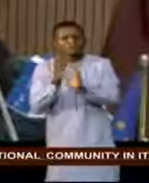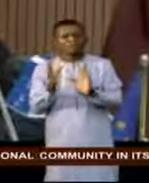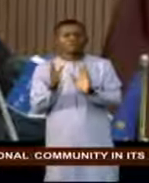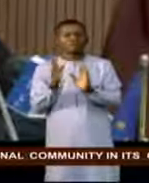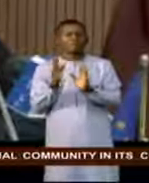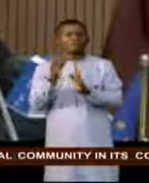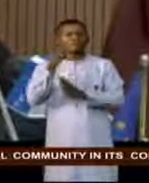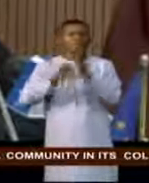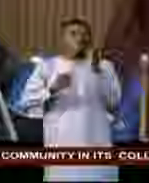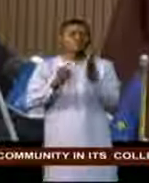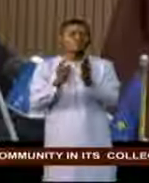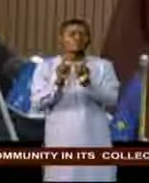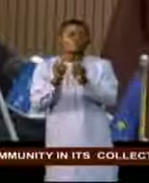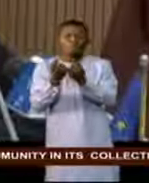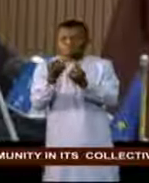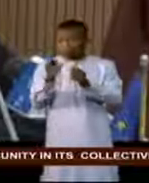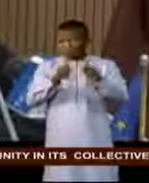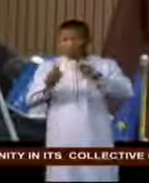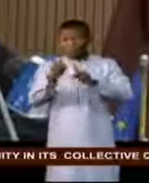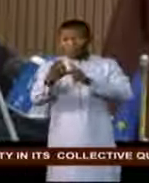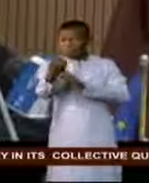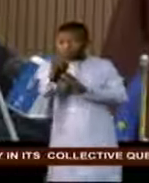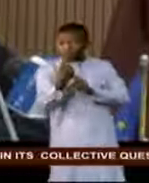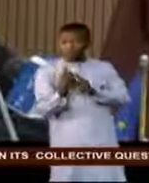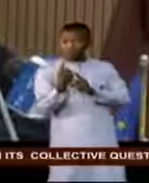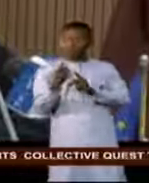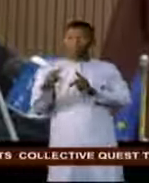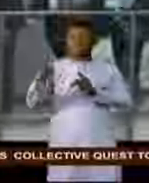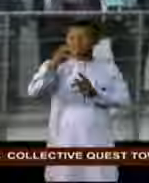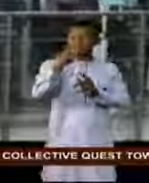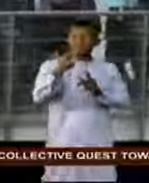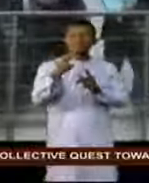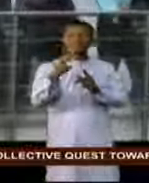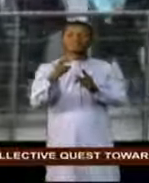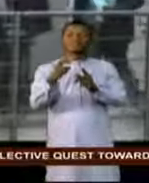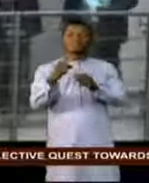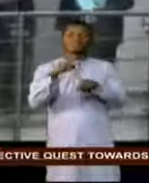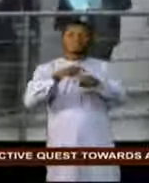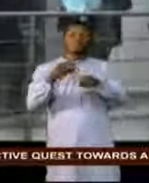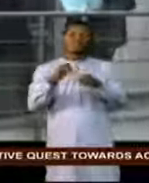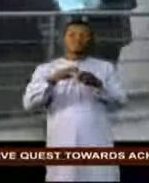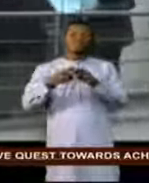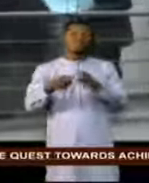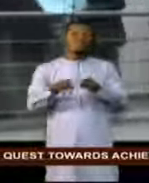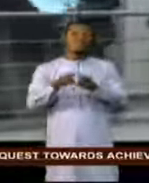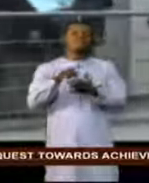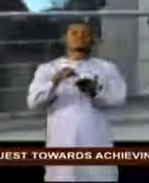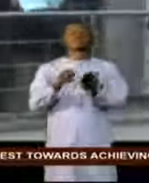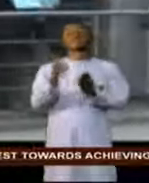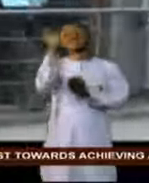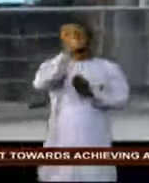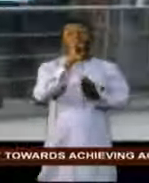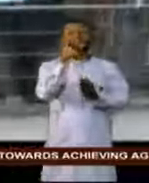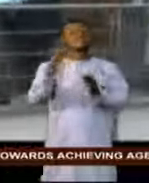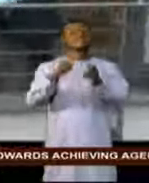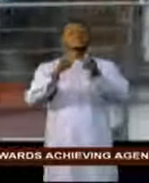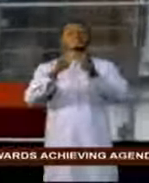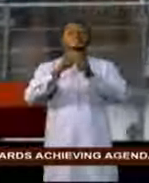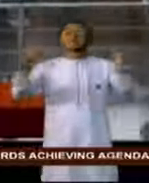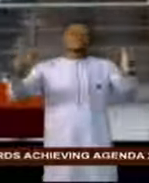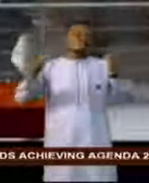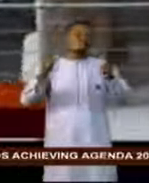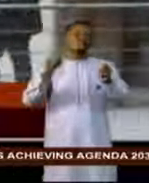groups of people should come in at time of crisis. Europe is Nigeria's largest partner in the aviation